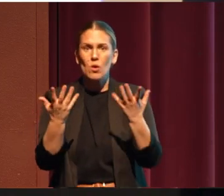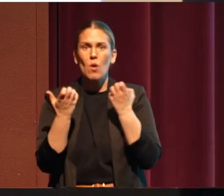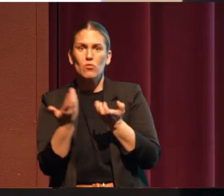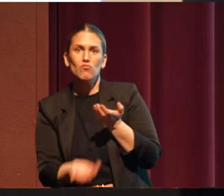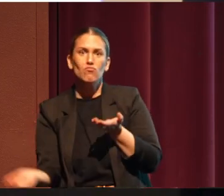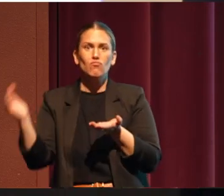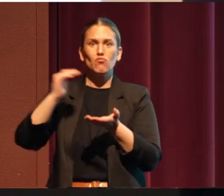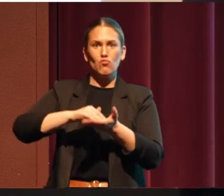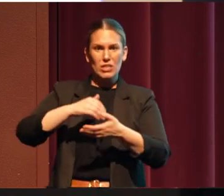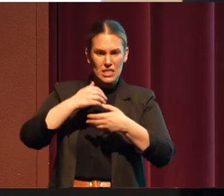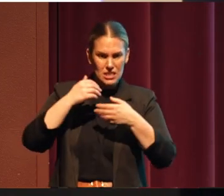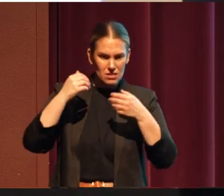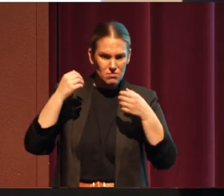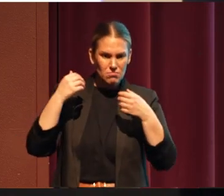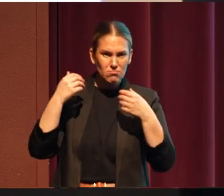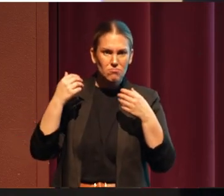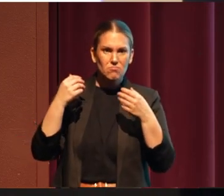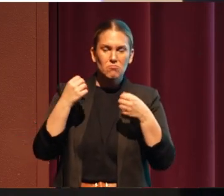to what it was.